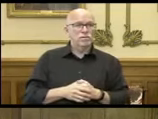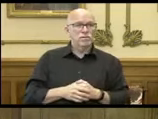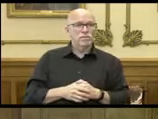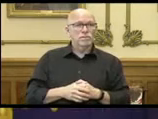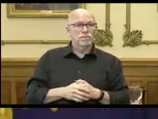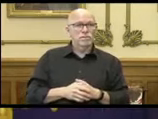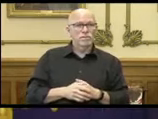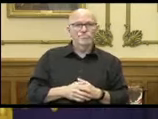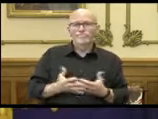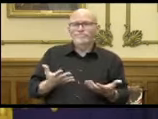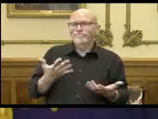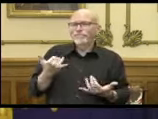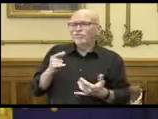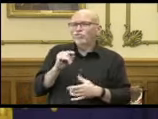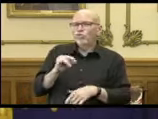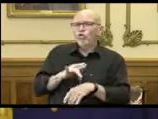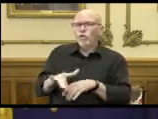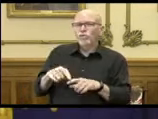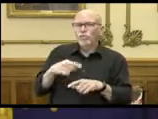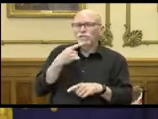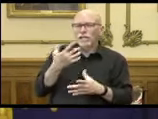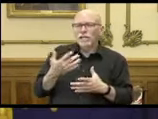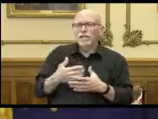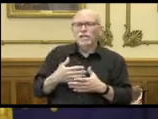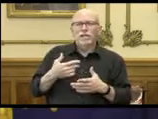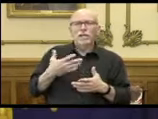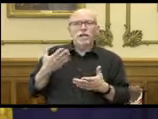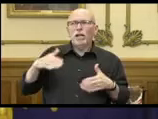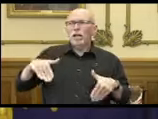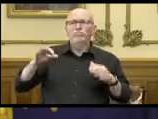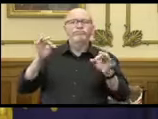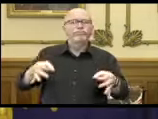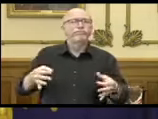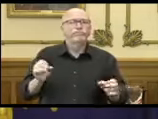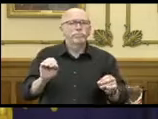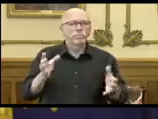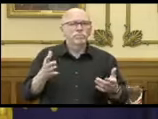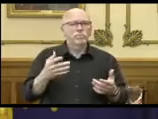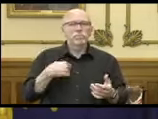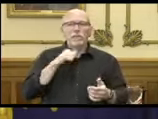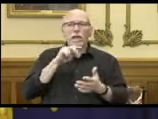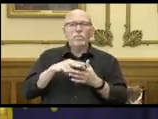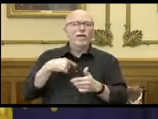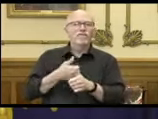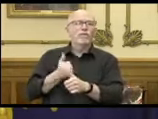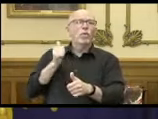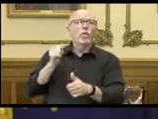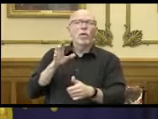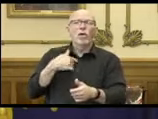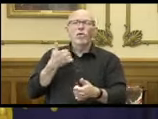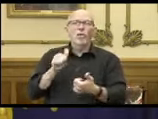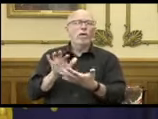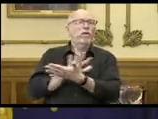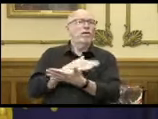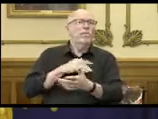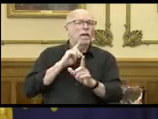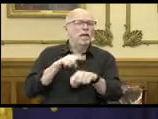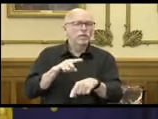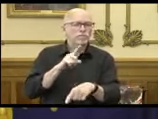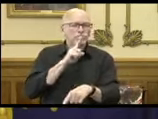Too early to say, and that decision's not been made. I'm not being coy or clever in my answer here.